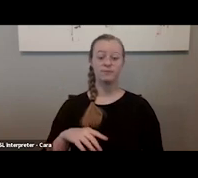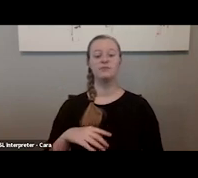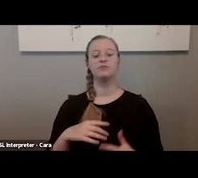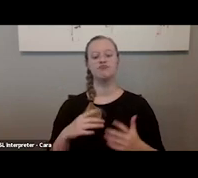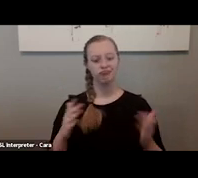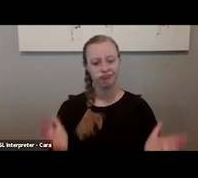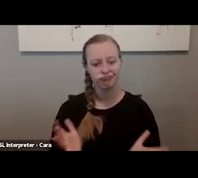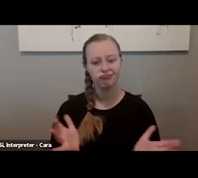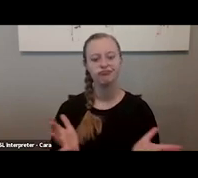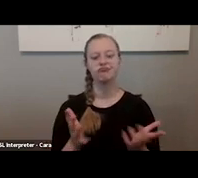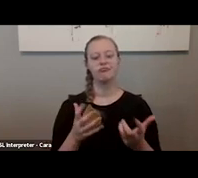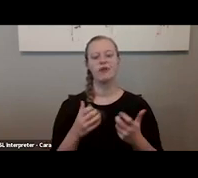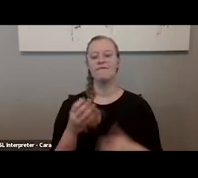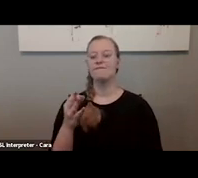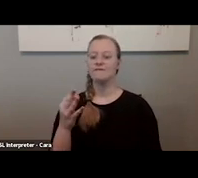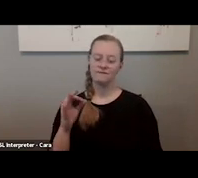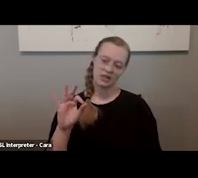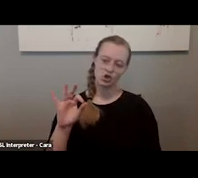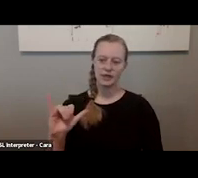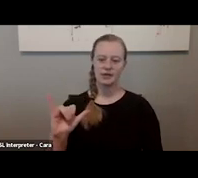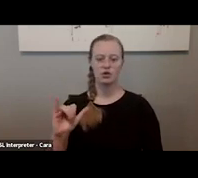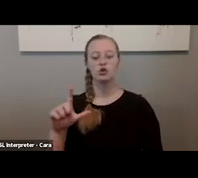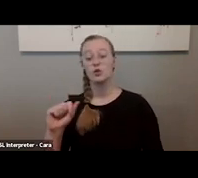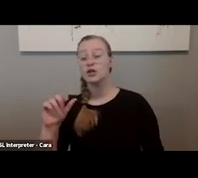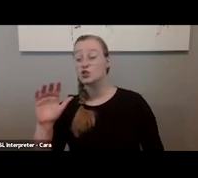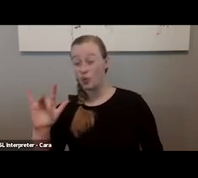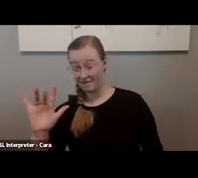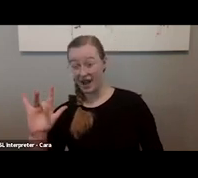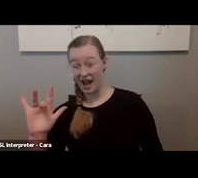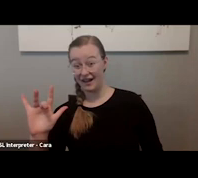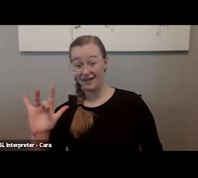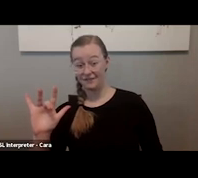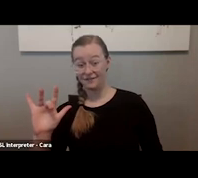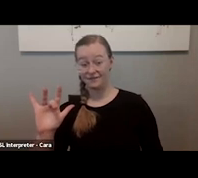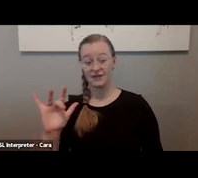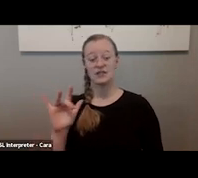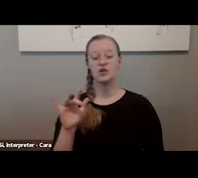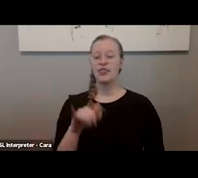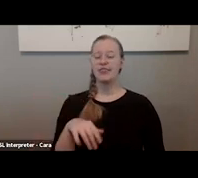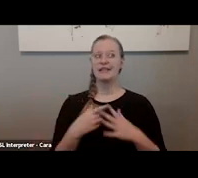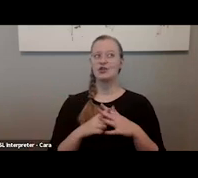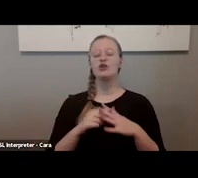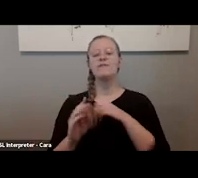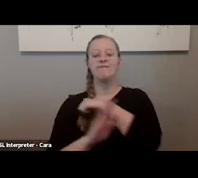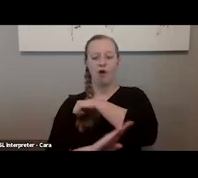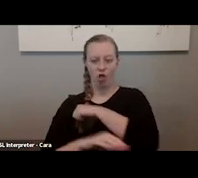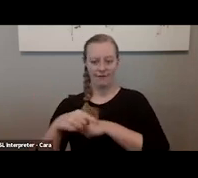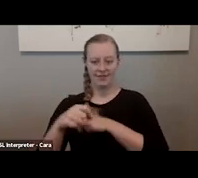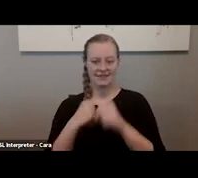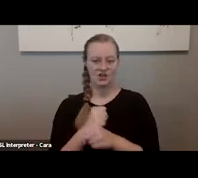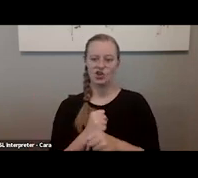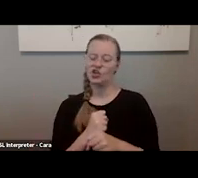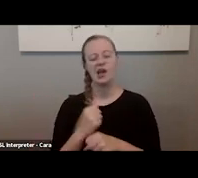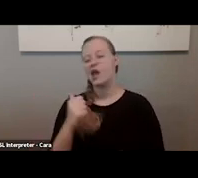year 2025 funding. And so that is for the period beginning in the fall of this year. It's not going to get